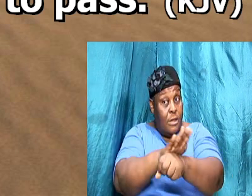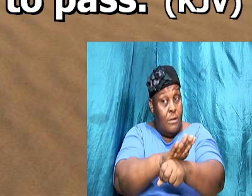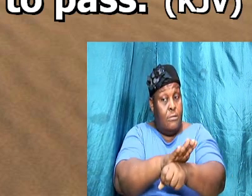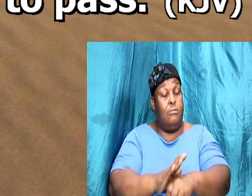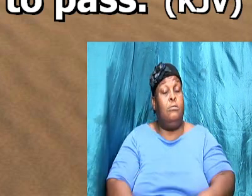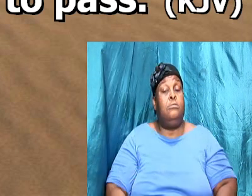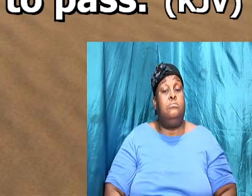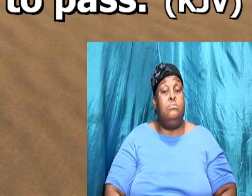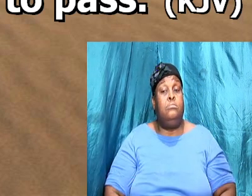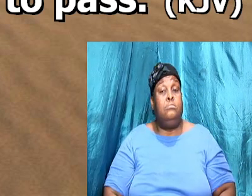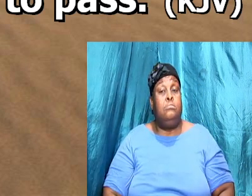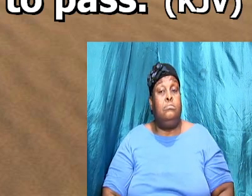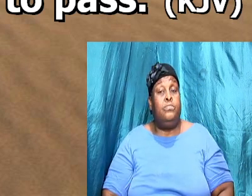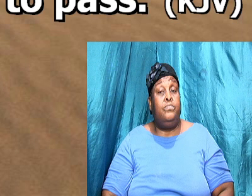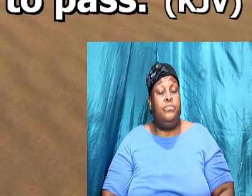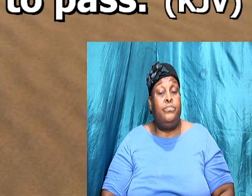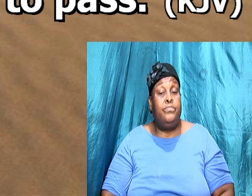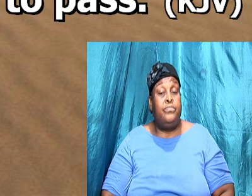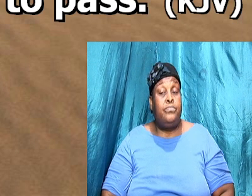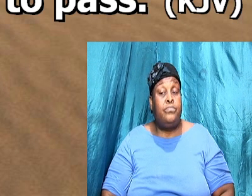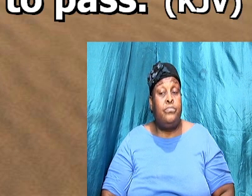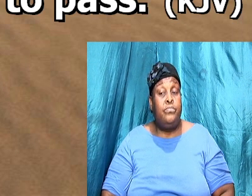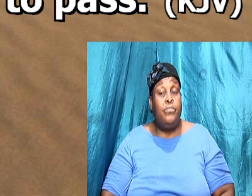to pass